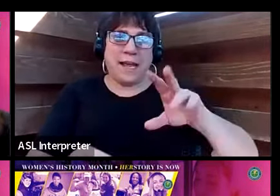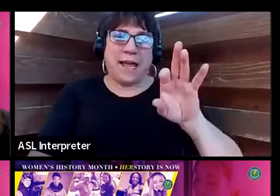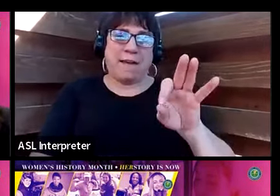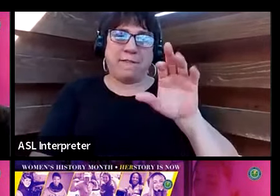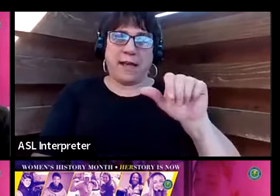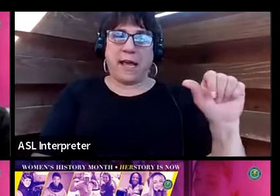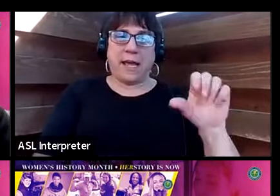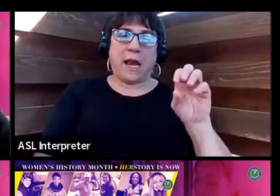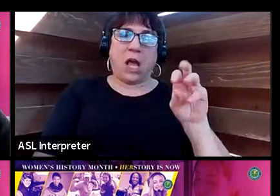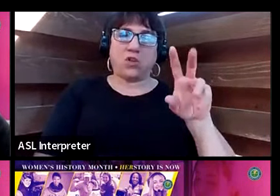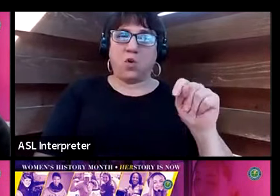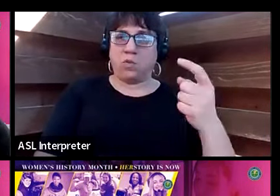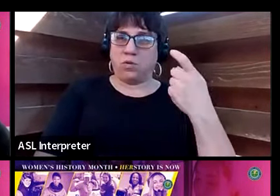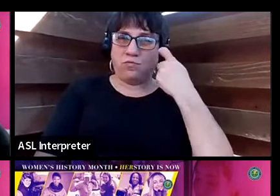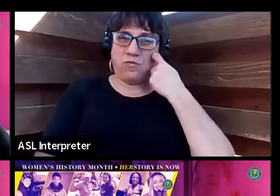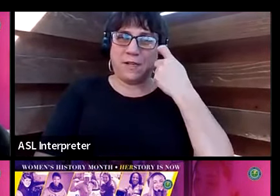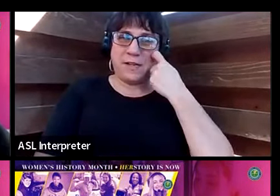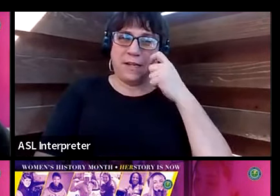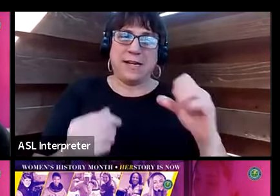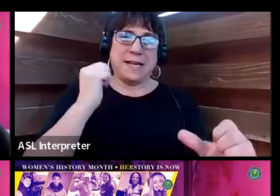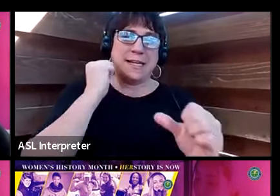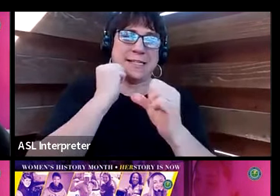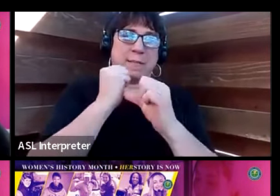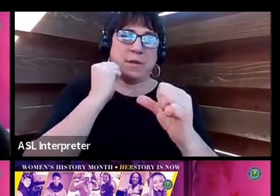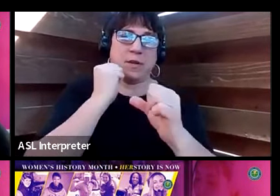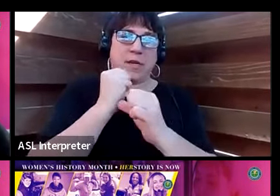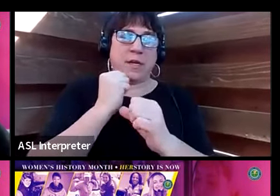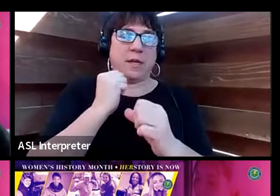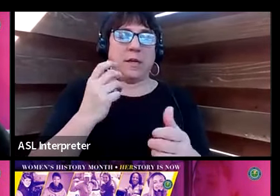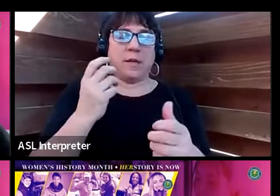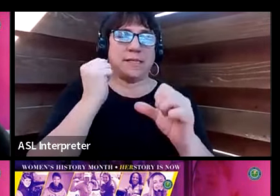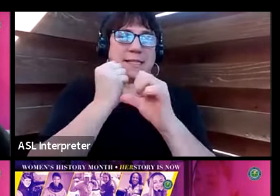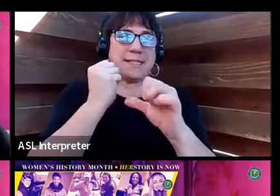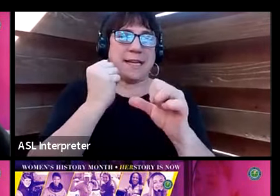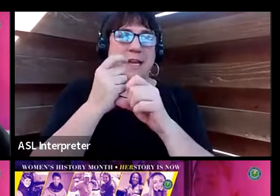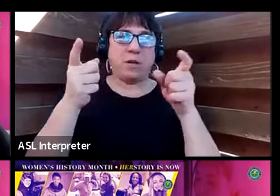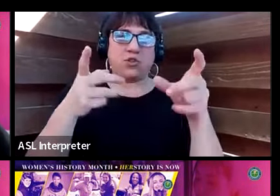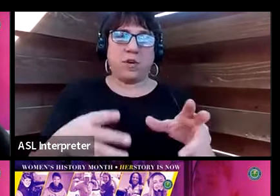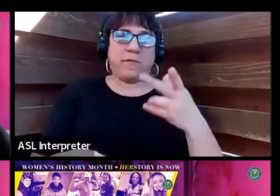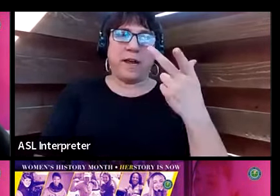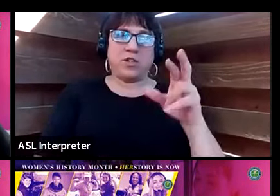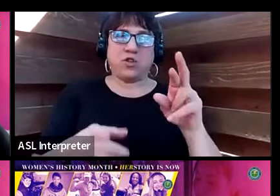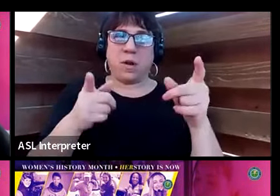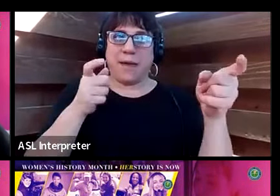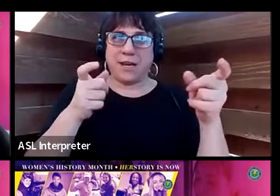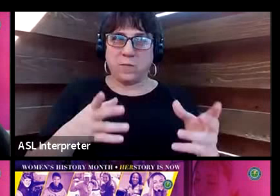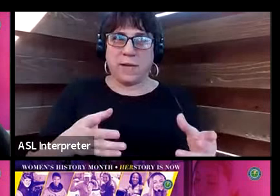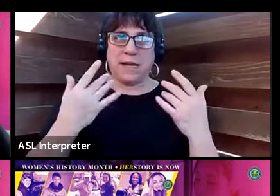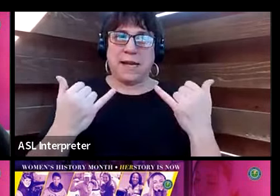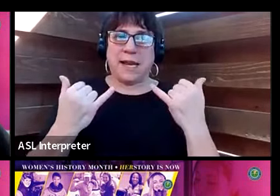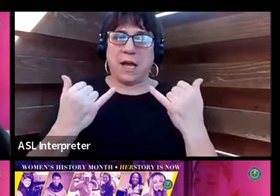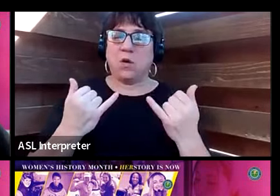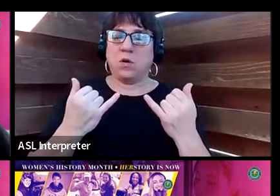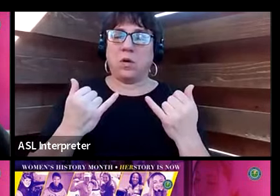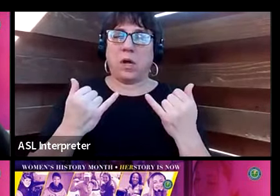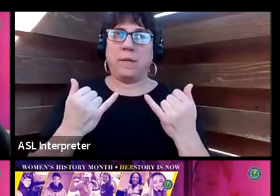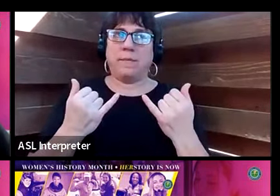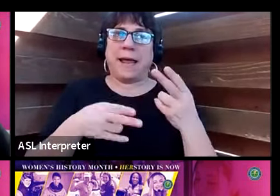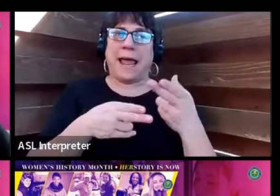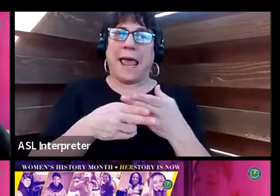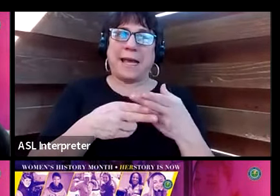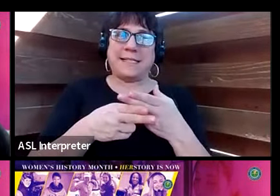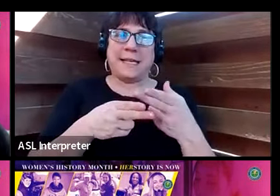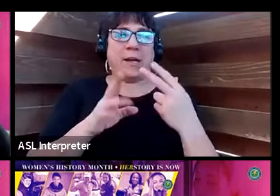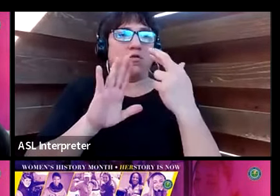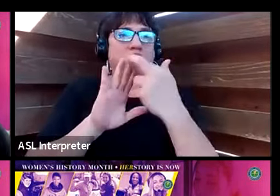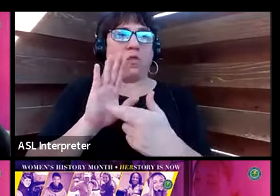October as the Deputy Assistant Administrator for HR Management, and now serving in this acting role, I